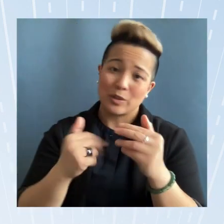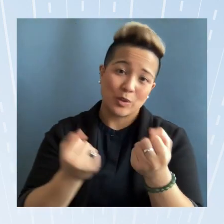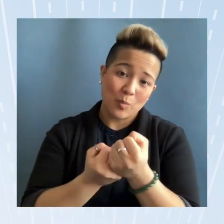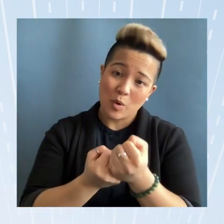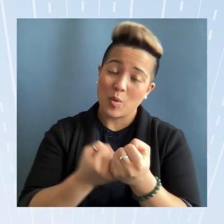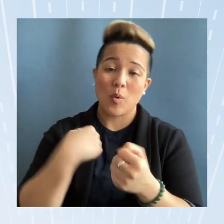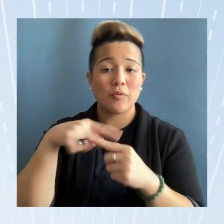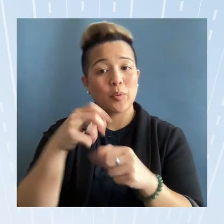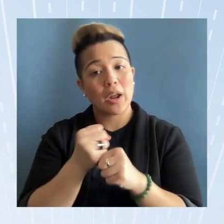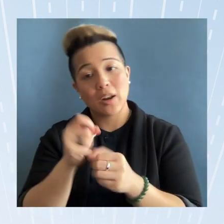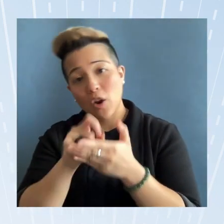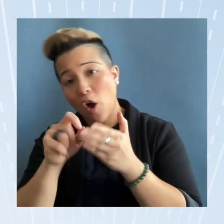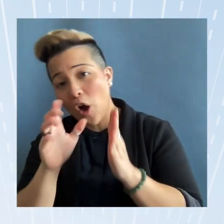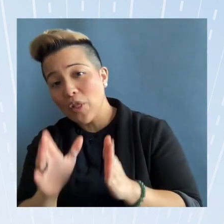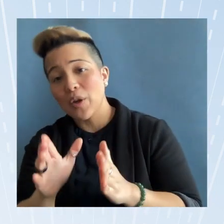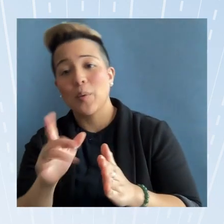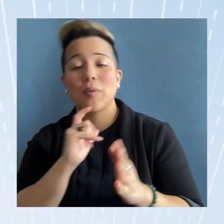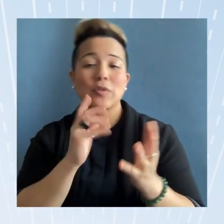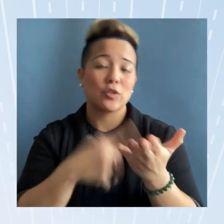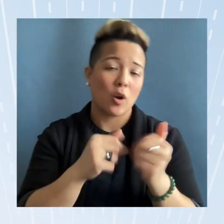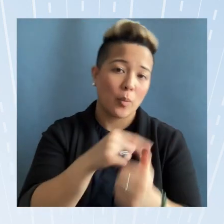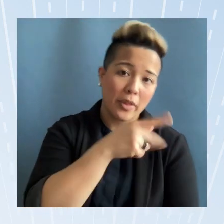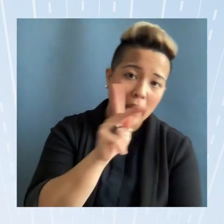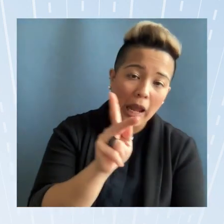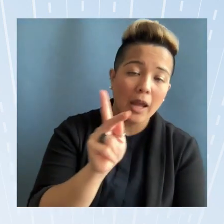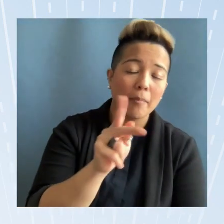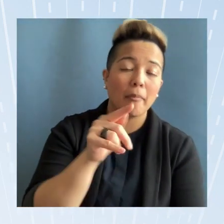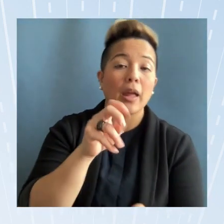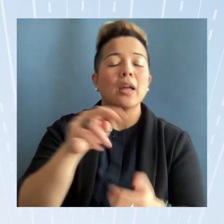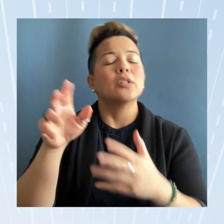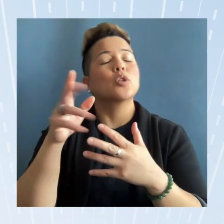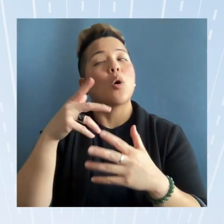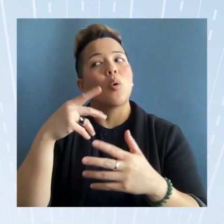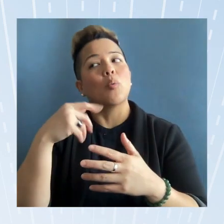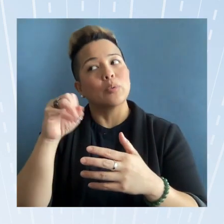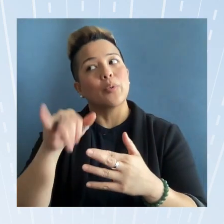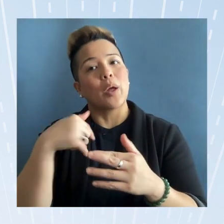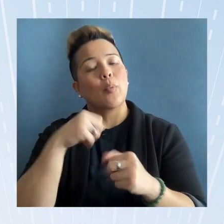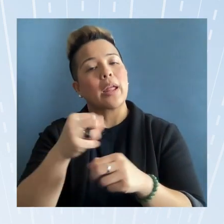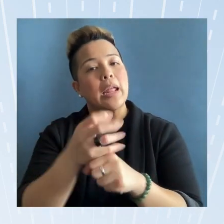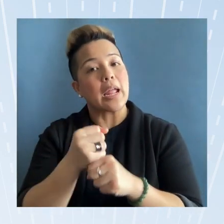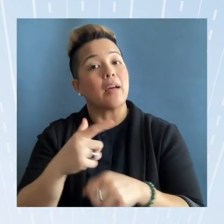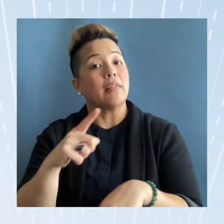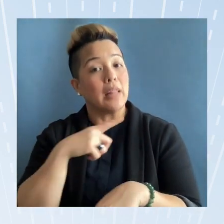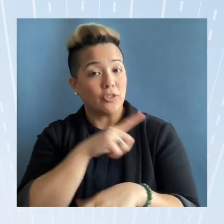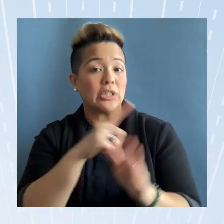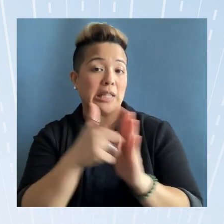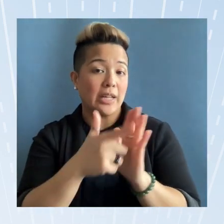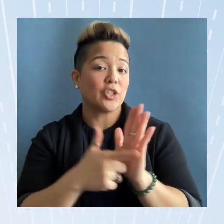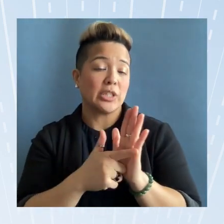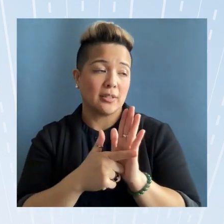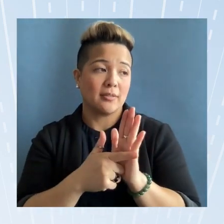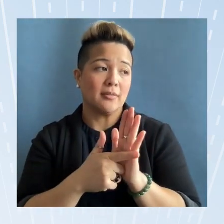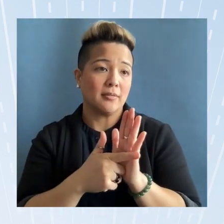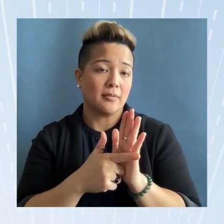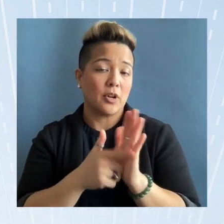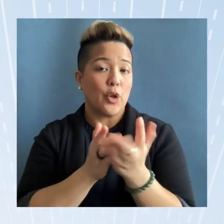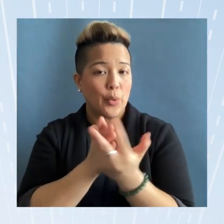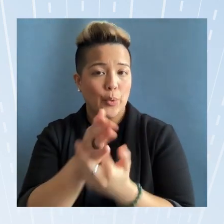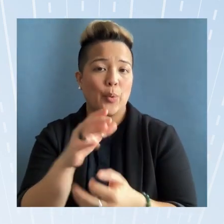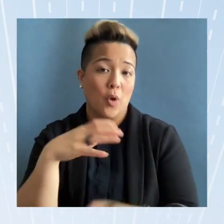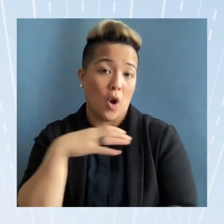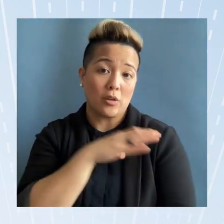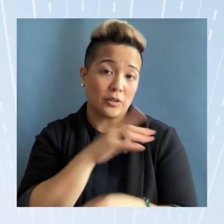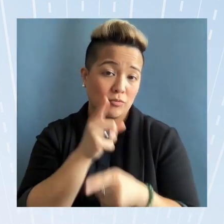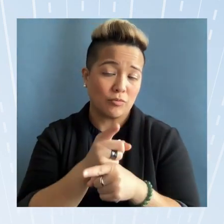author or we have to talk to KPAC you know so that we can get legislation through Congress right